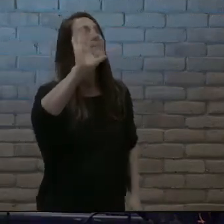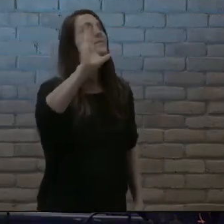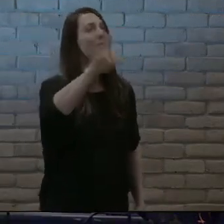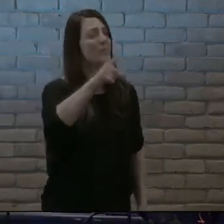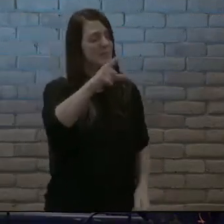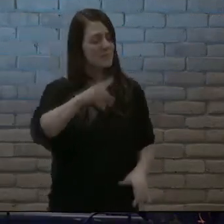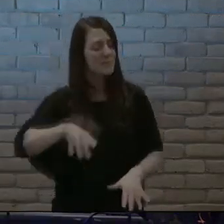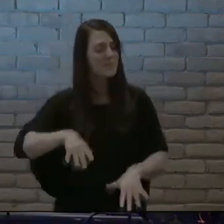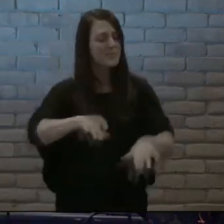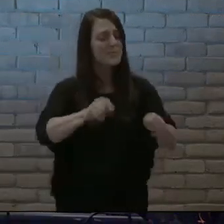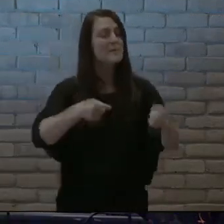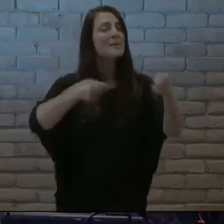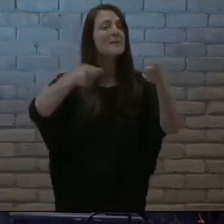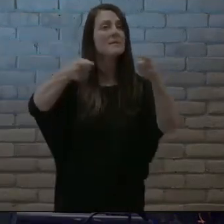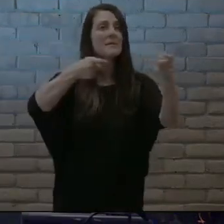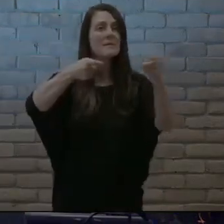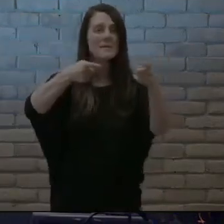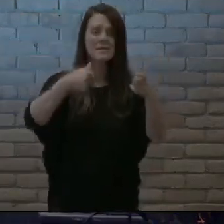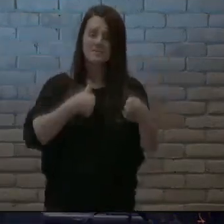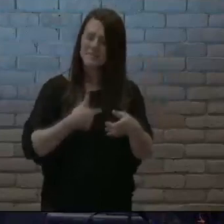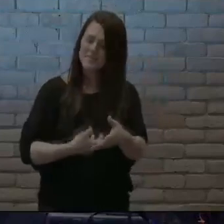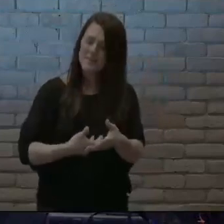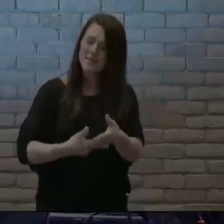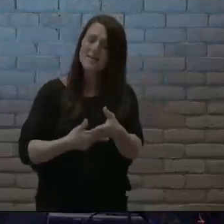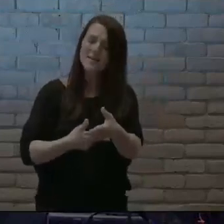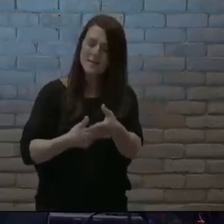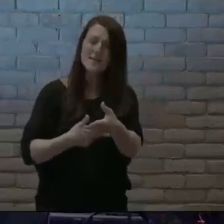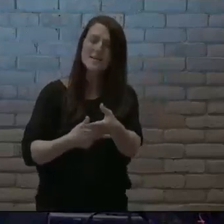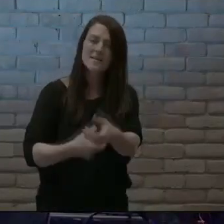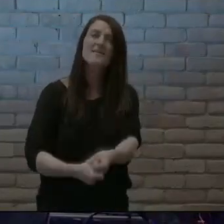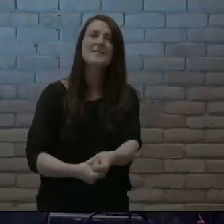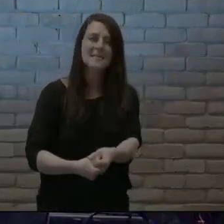in your hands I'm